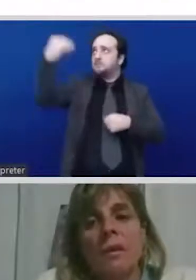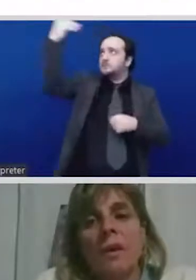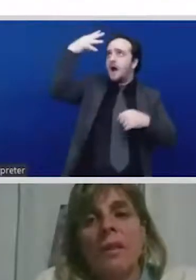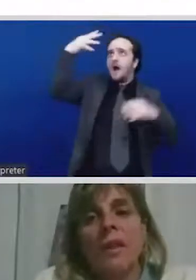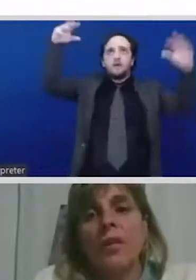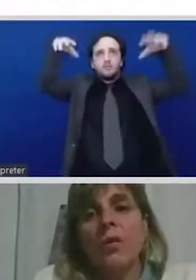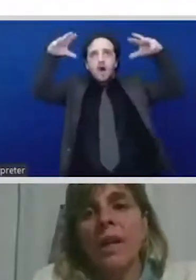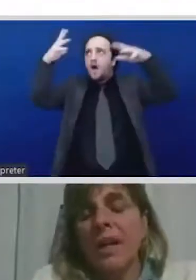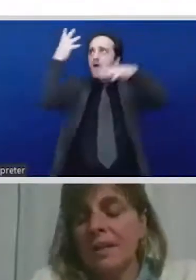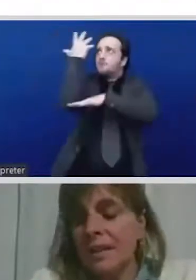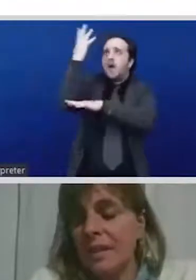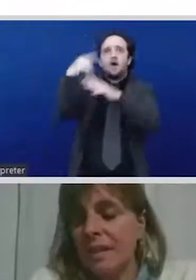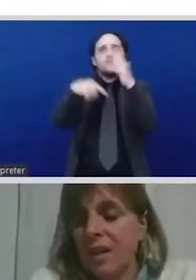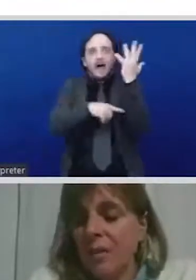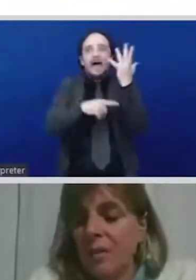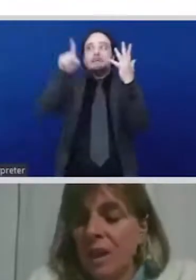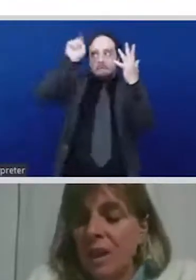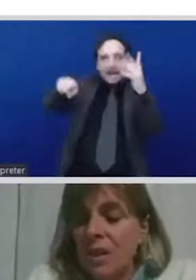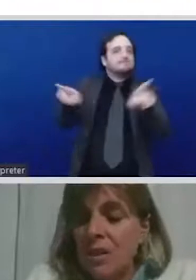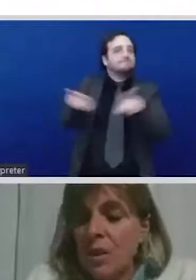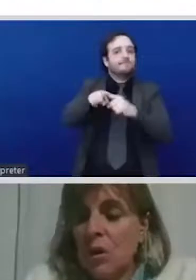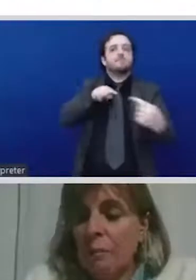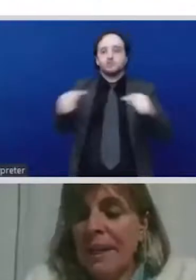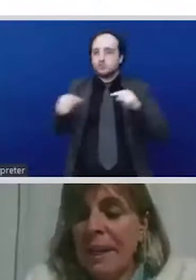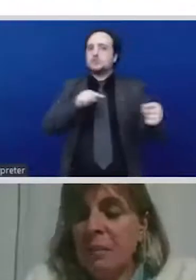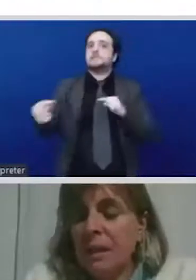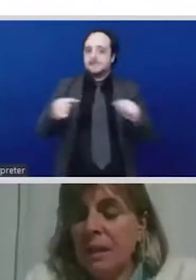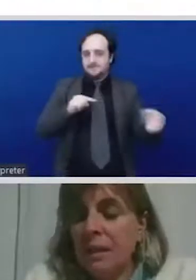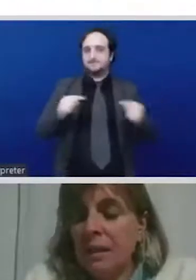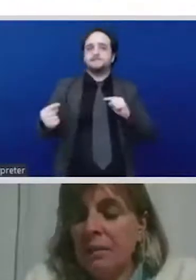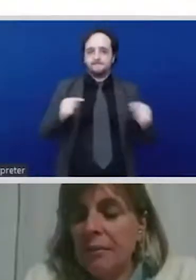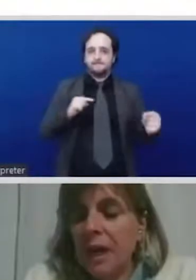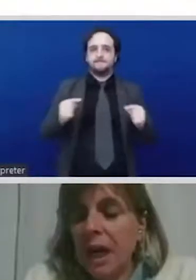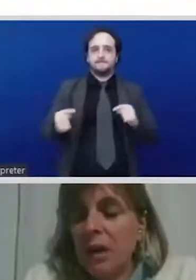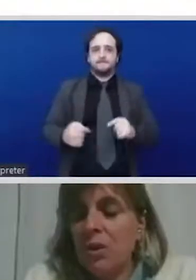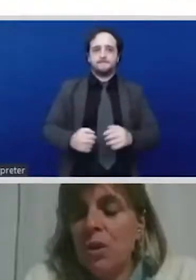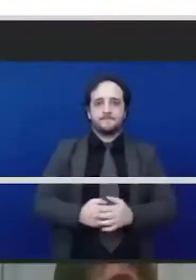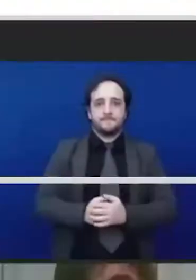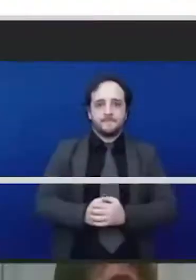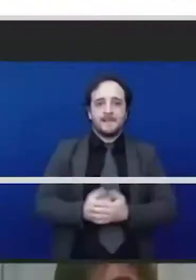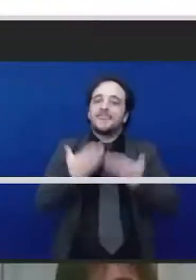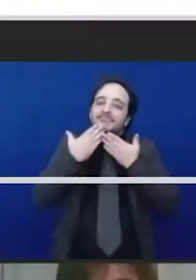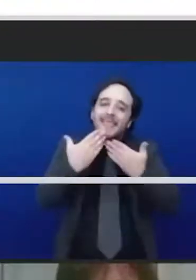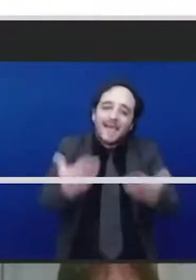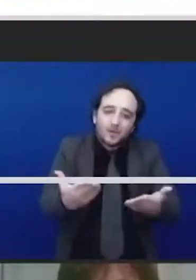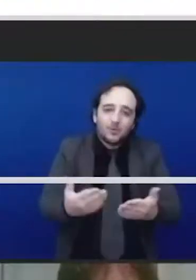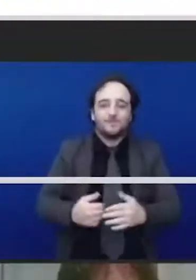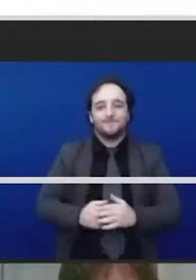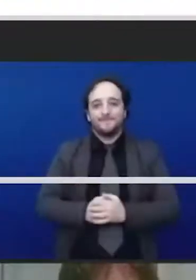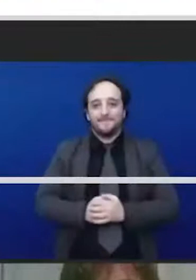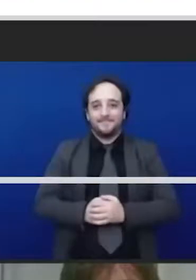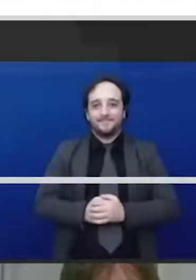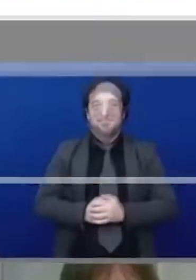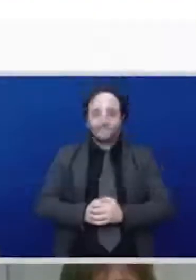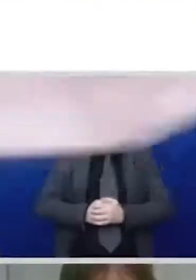thank you Hayati thank you so Mariam how do you recommend to push for